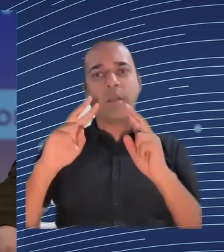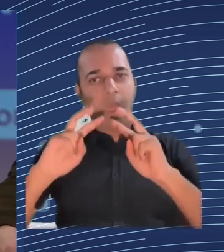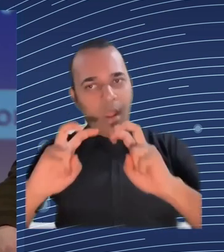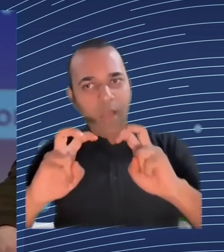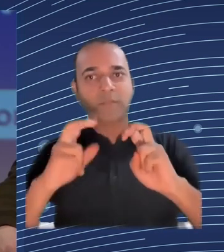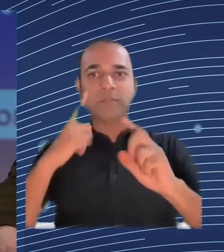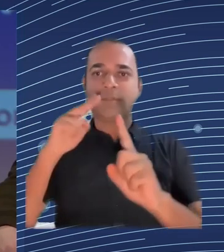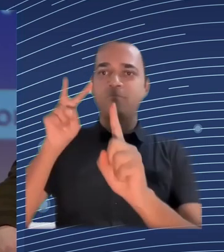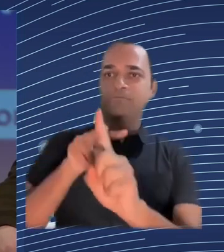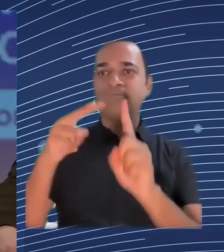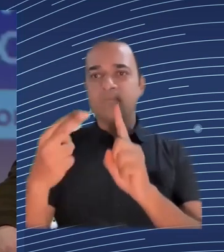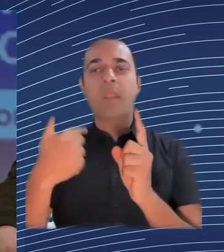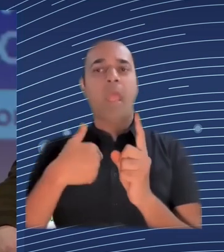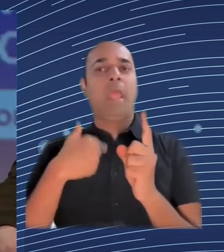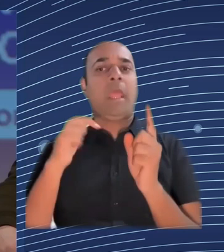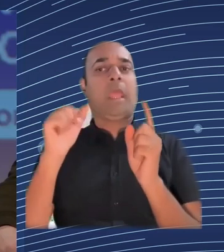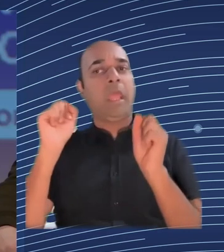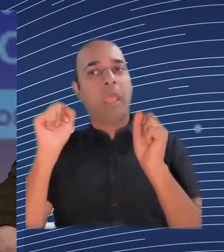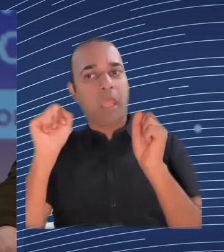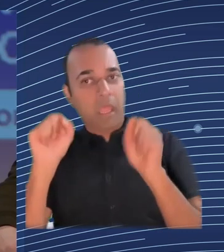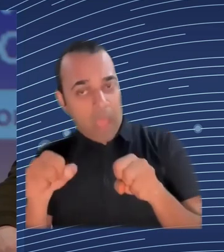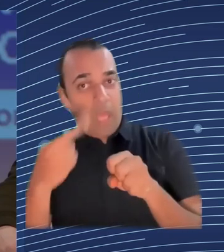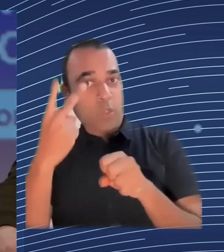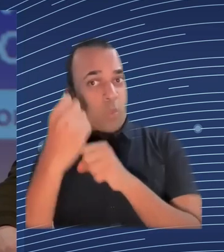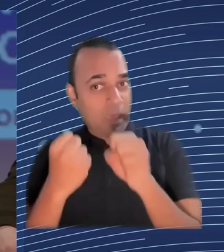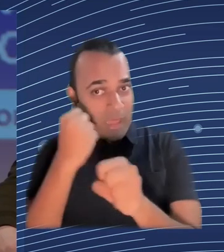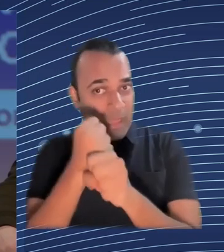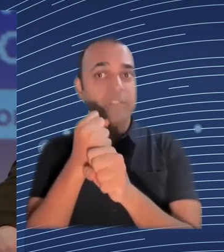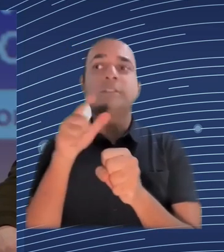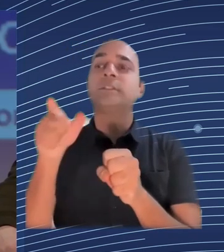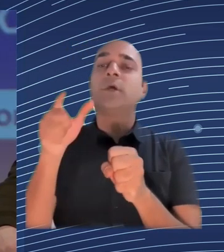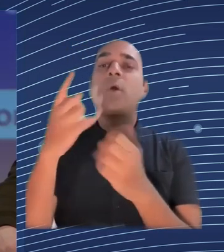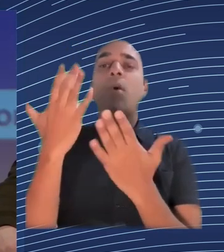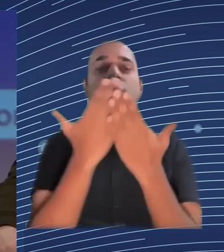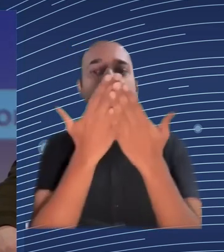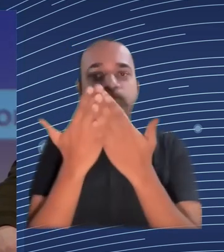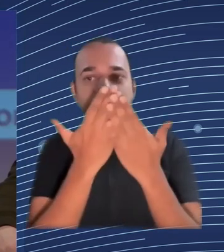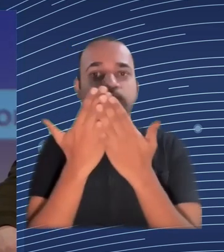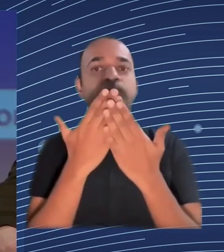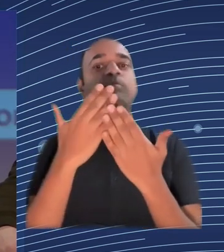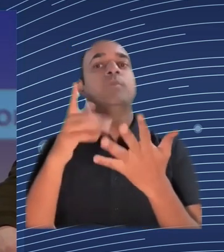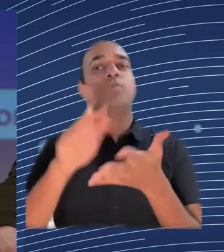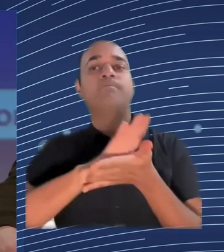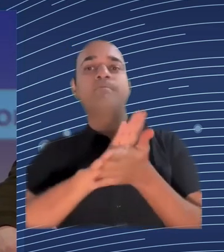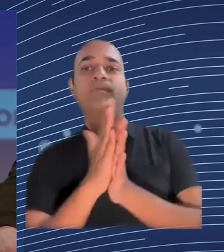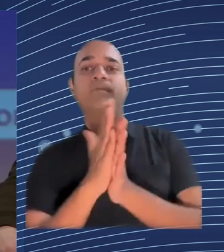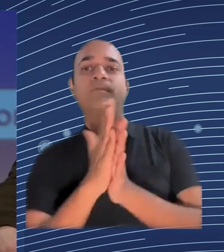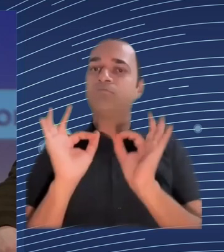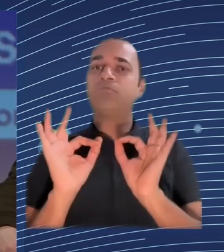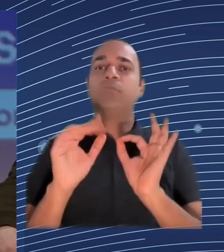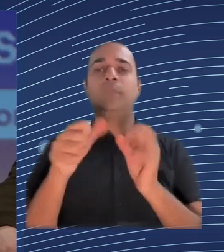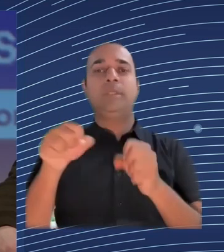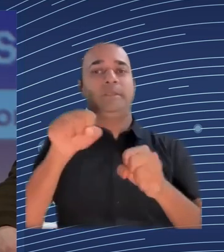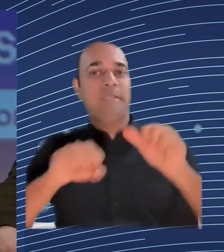their whole careers I think kind of the final thing that we see is something that was talked a lot about yesterday